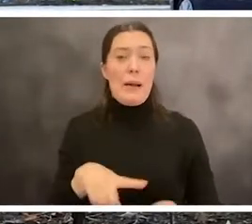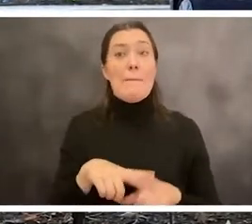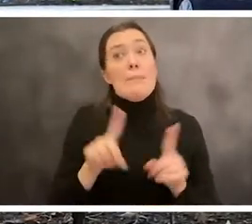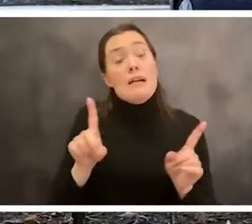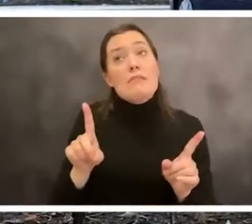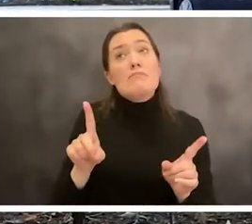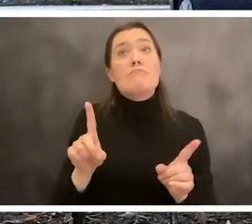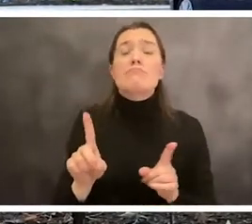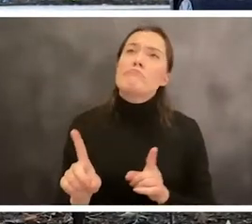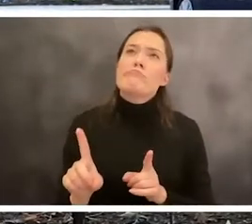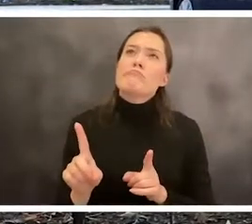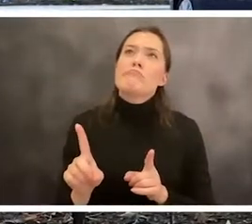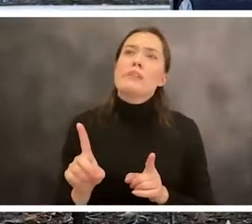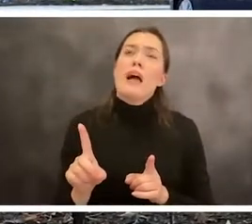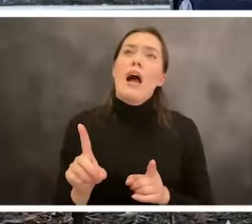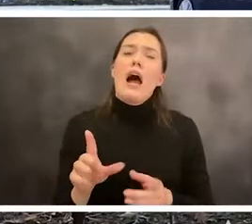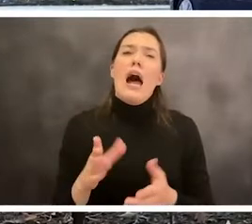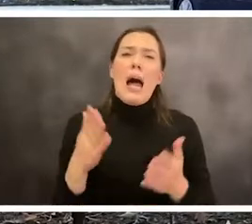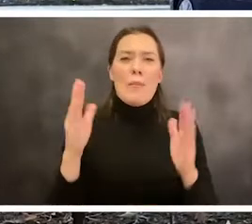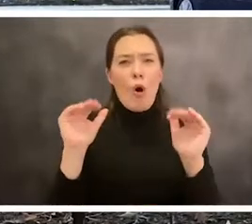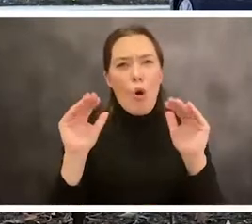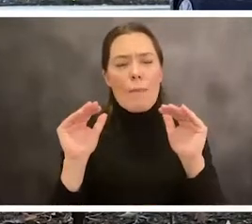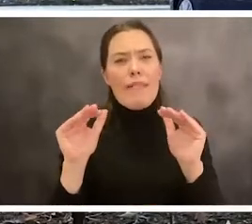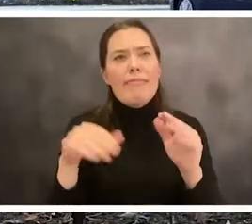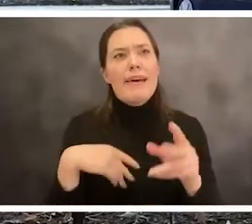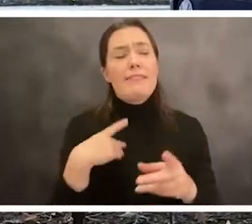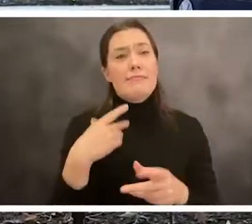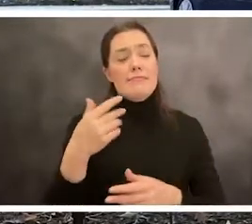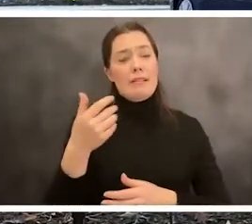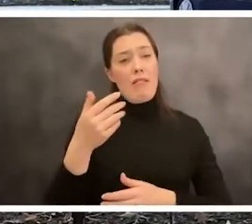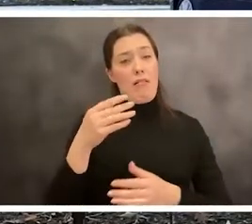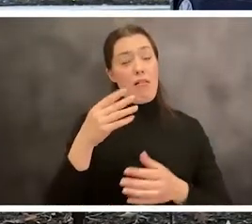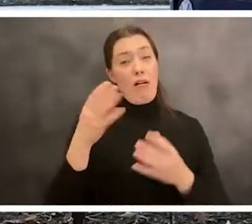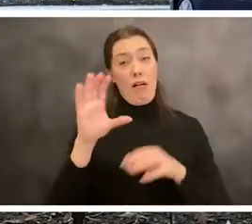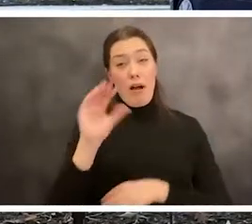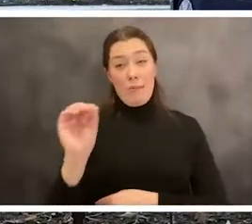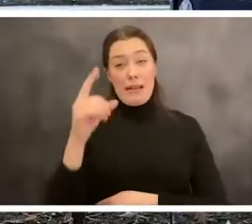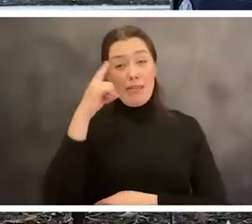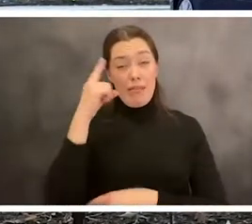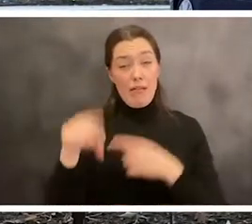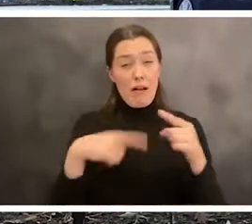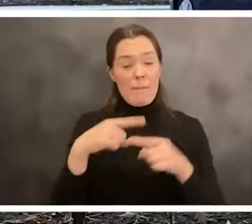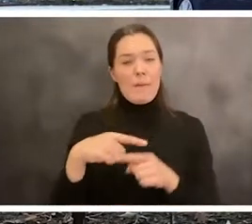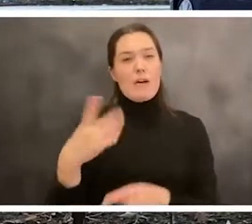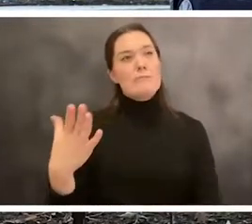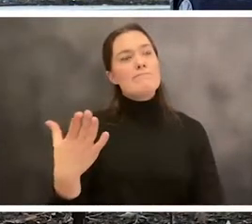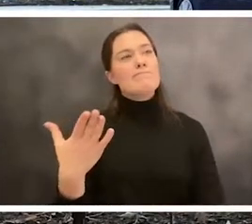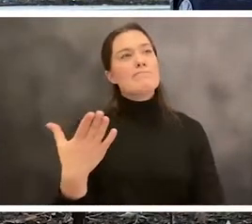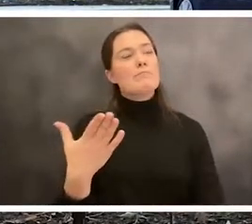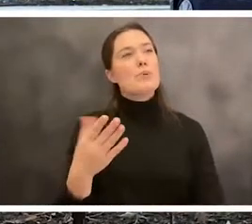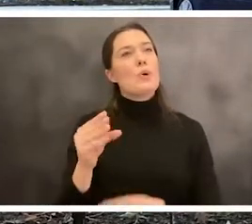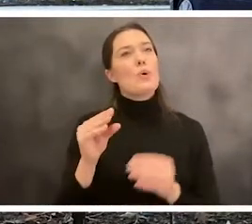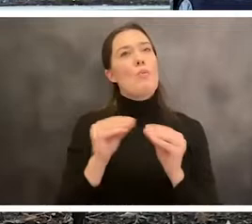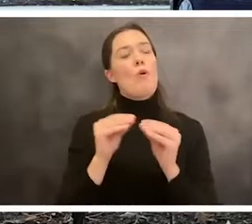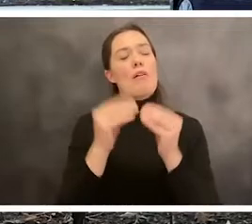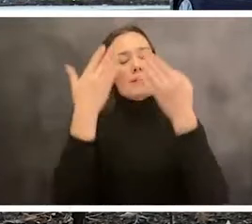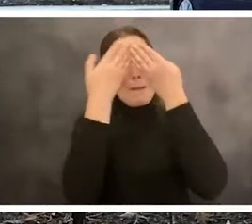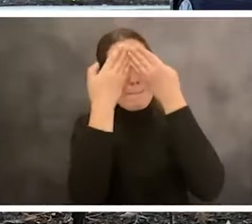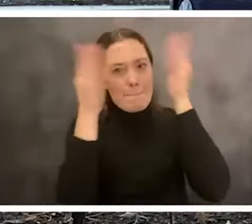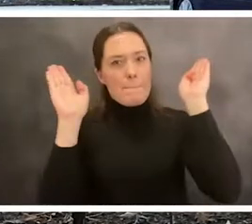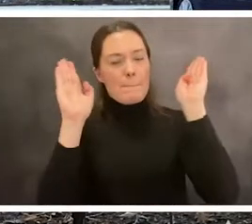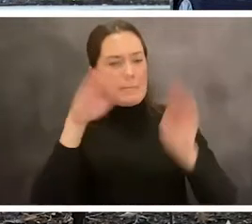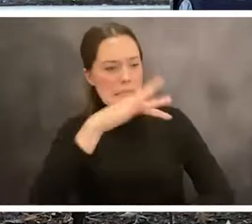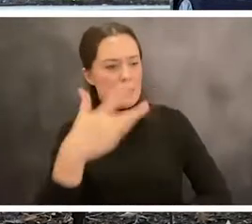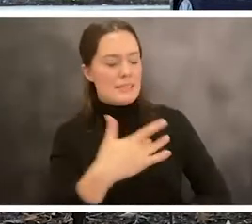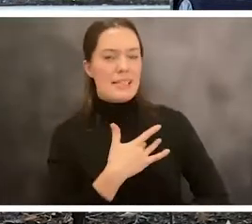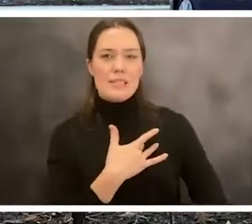um, sort of an awareness and, and, uh, sensitivity to what we've been through this last